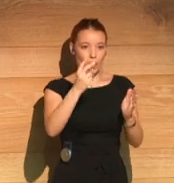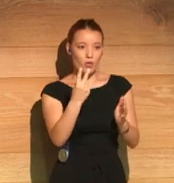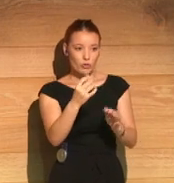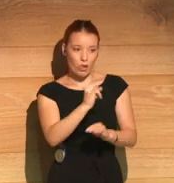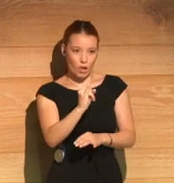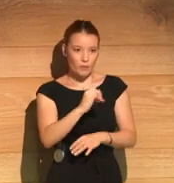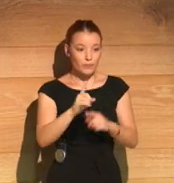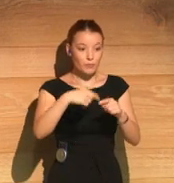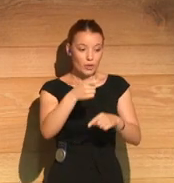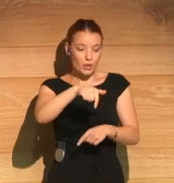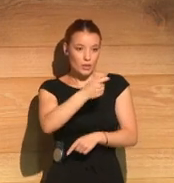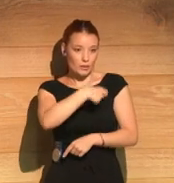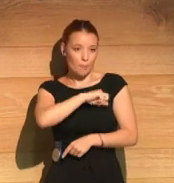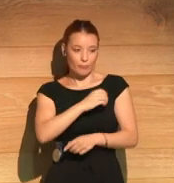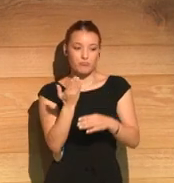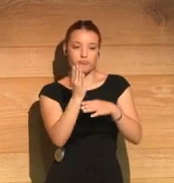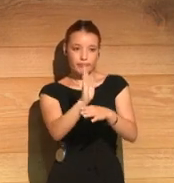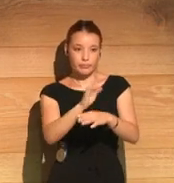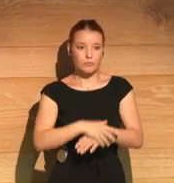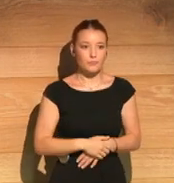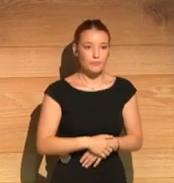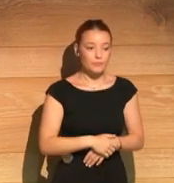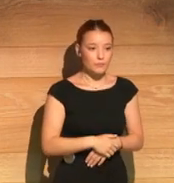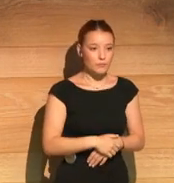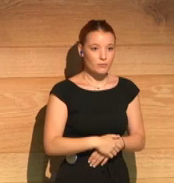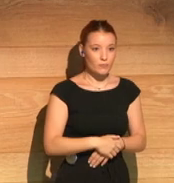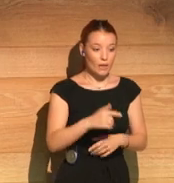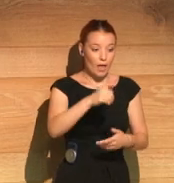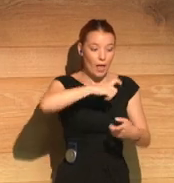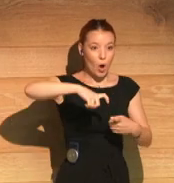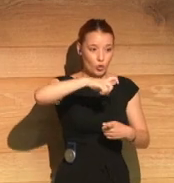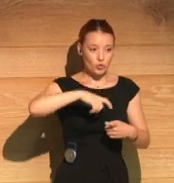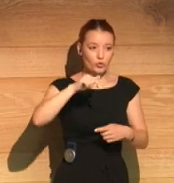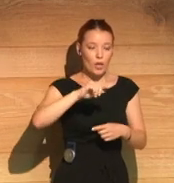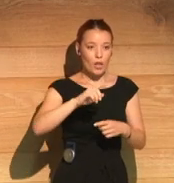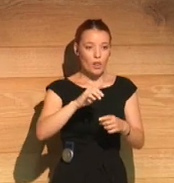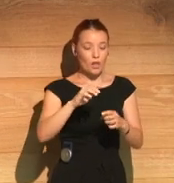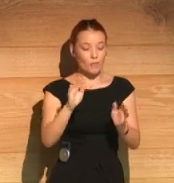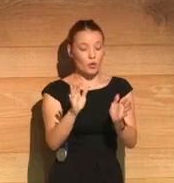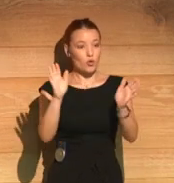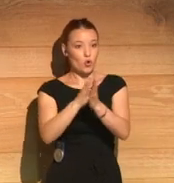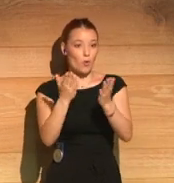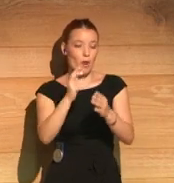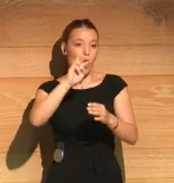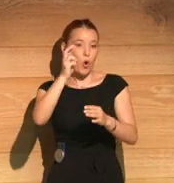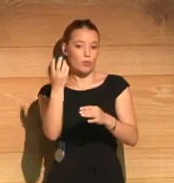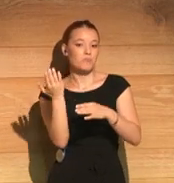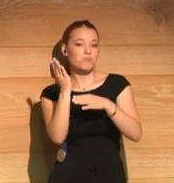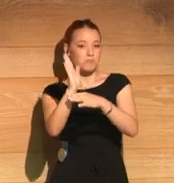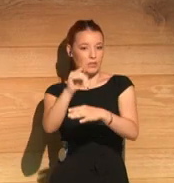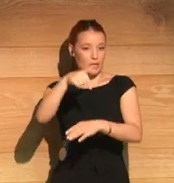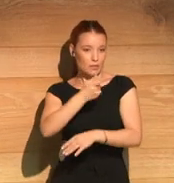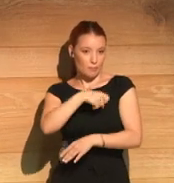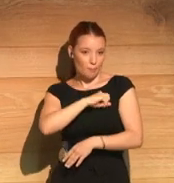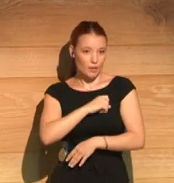Spain, no doubt. And according to his website, in August, he's due to publish a new novel, which, if I'm not mistaken,